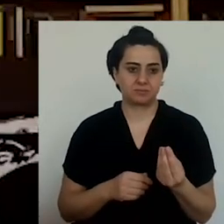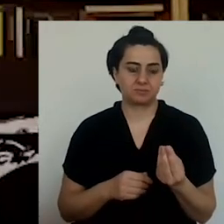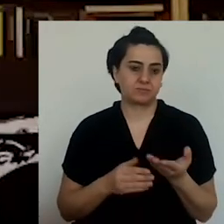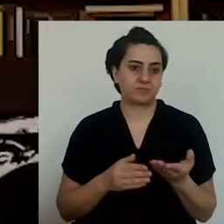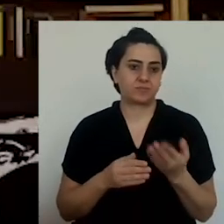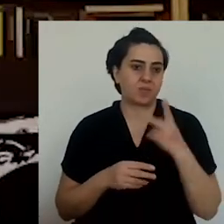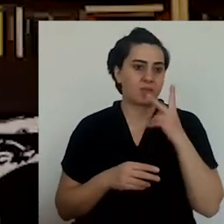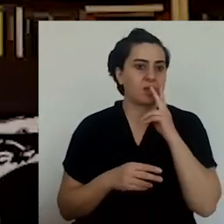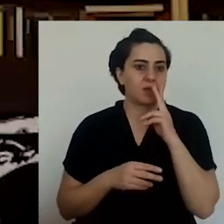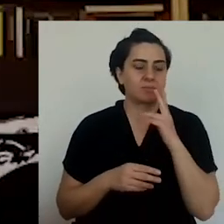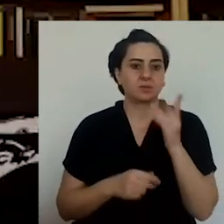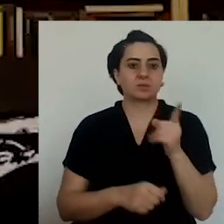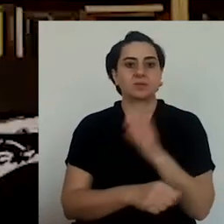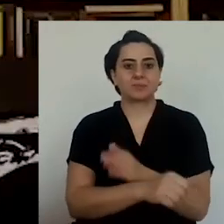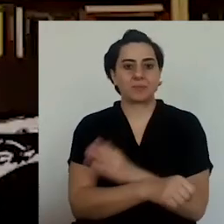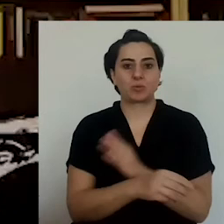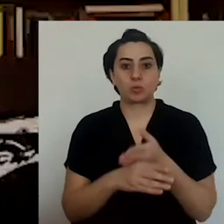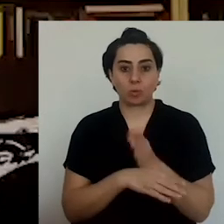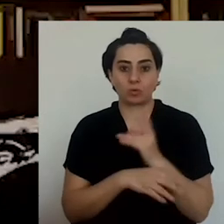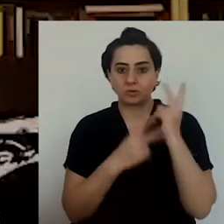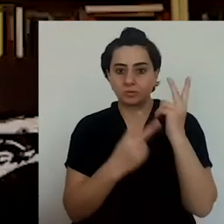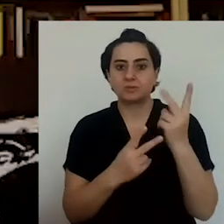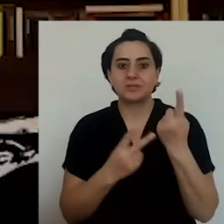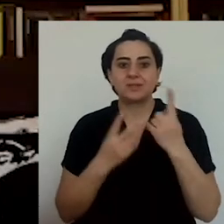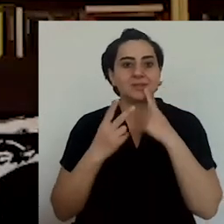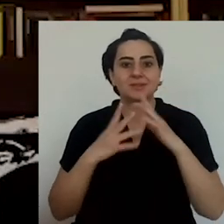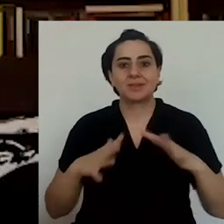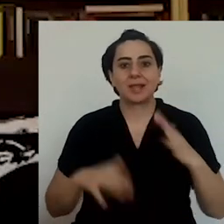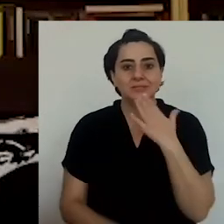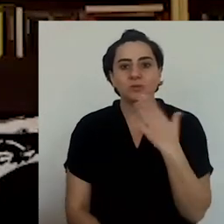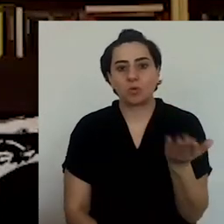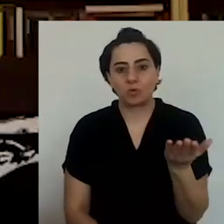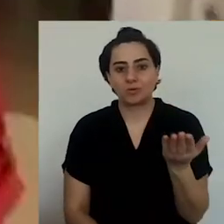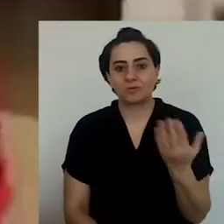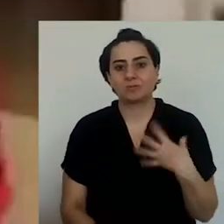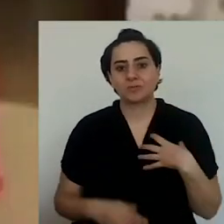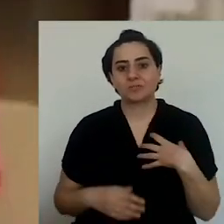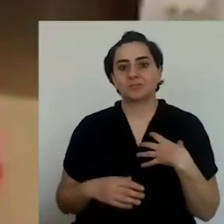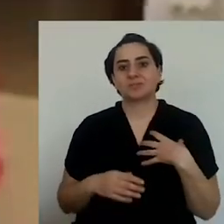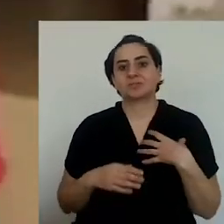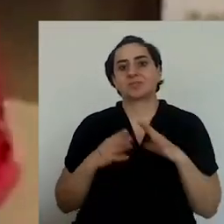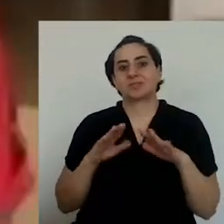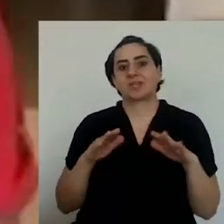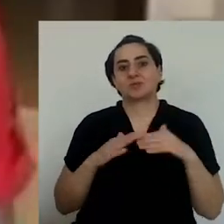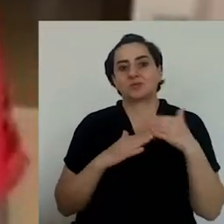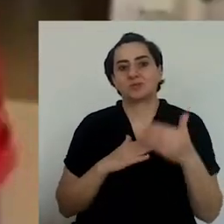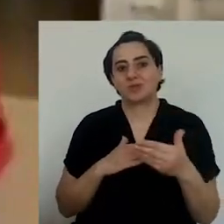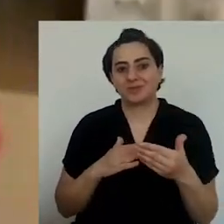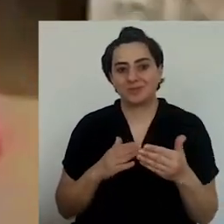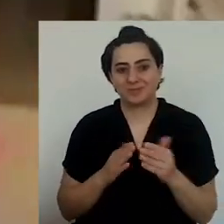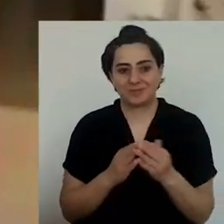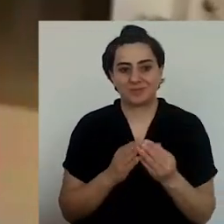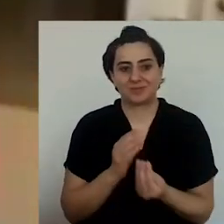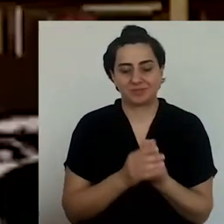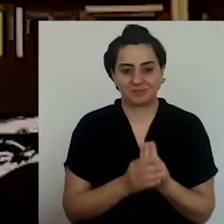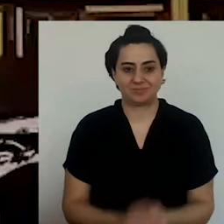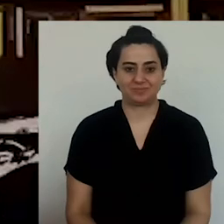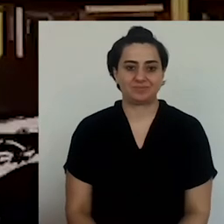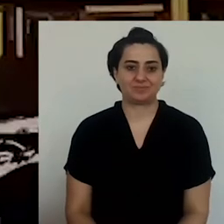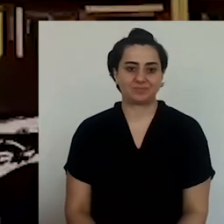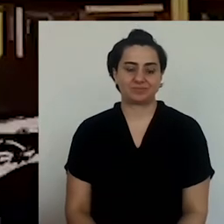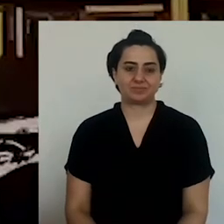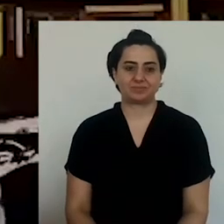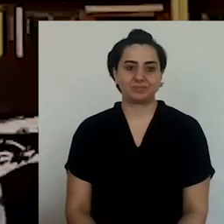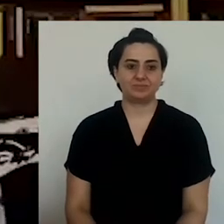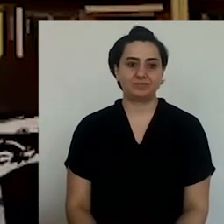clam, if we're talking about that, I mean, in Armenia, you don't have sea. In the motherland, you know, I mean, in motherland, you don't